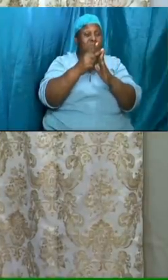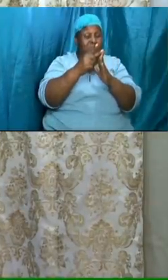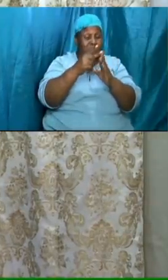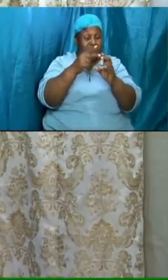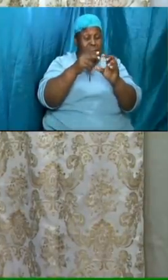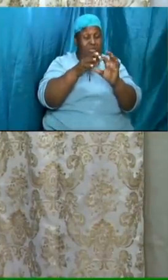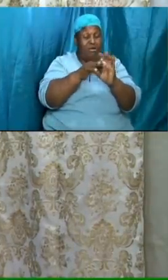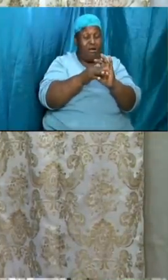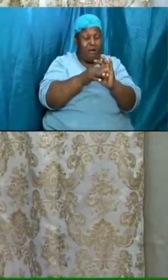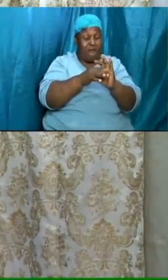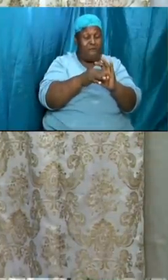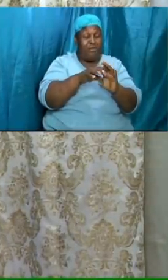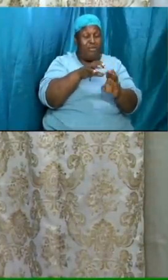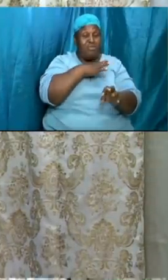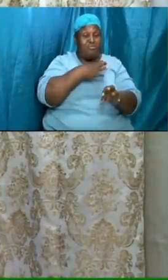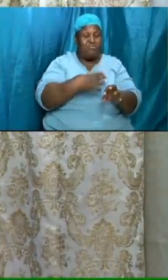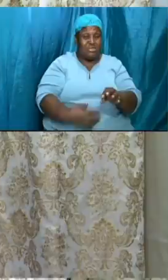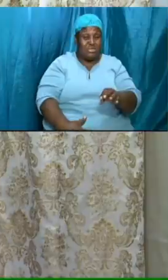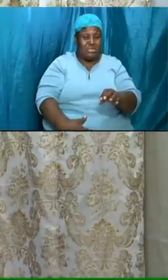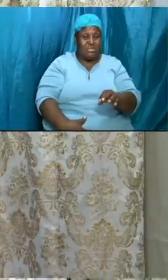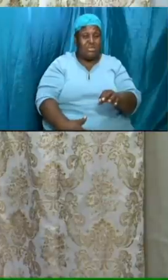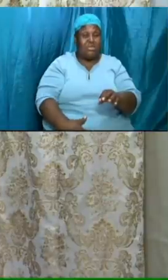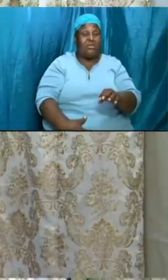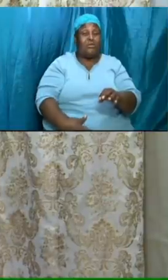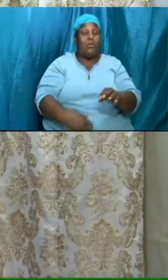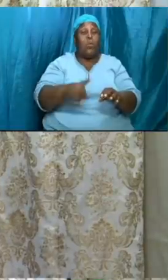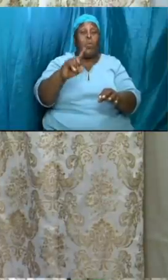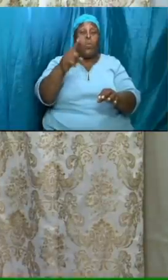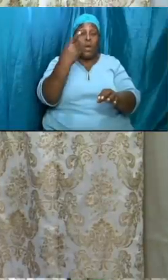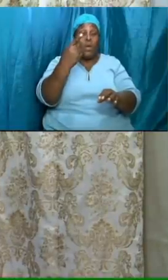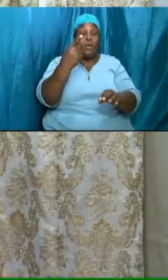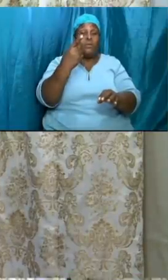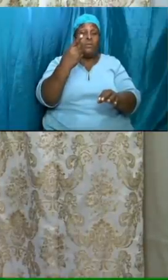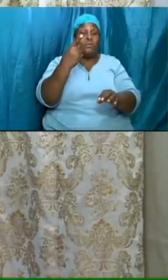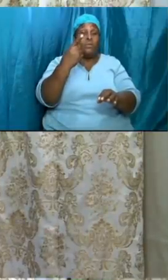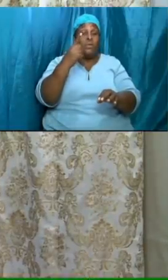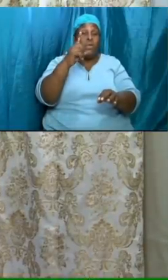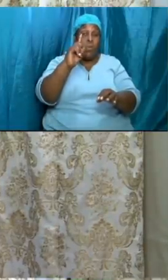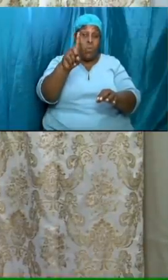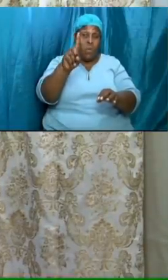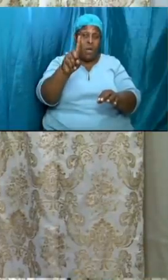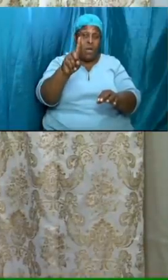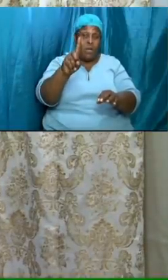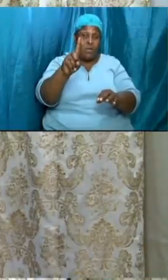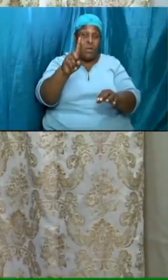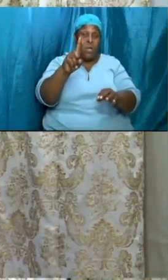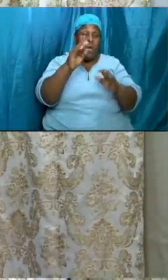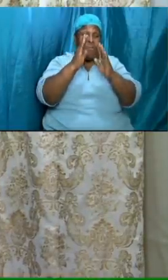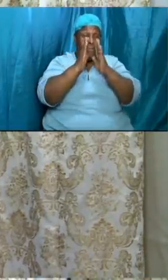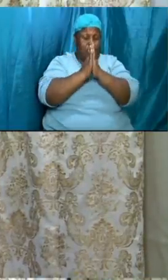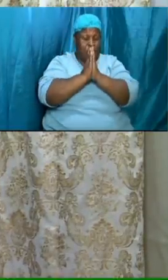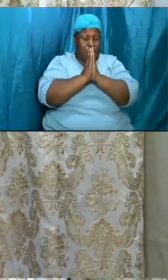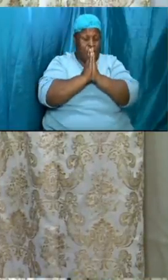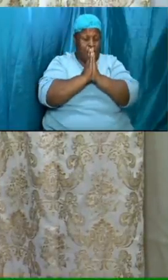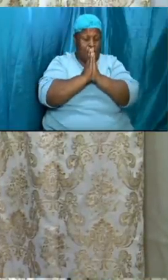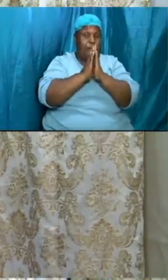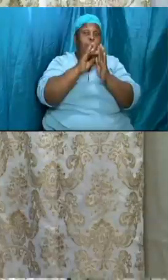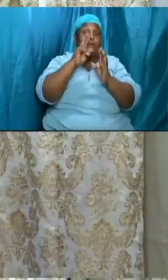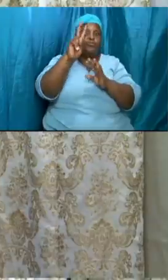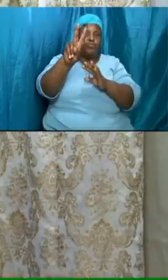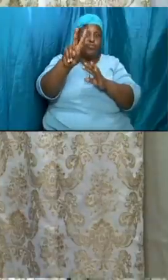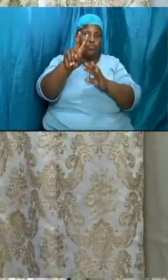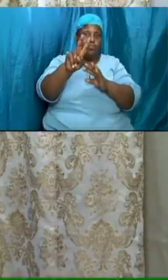read and study the word and live holy dedicated lives unto the lord